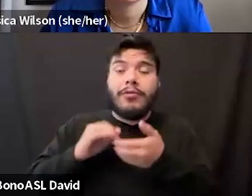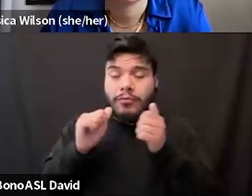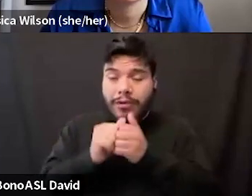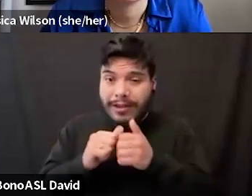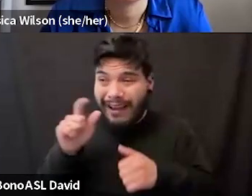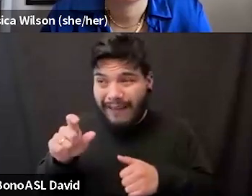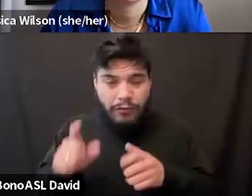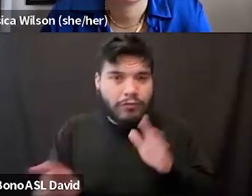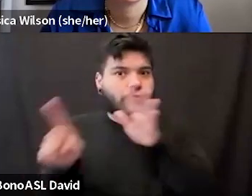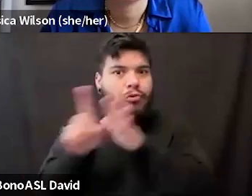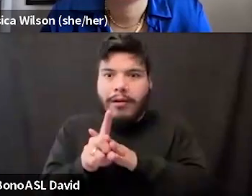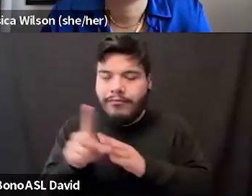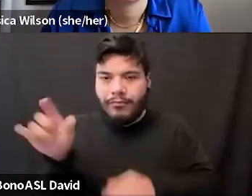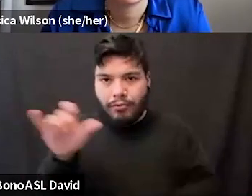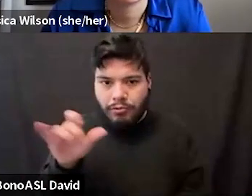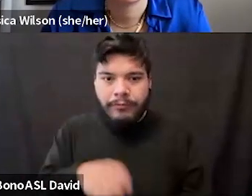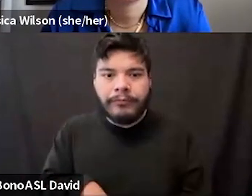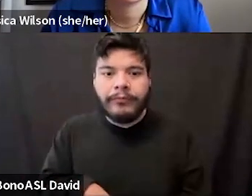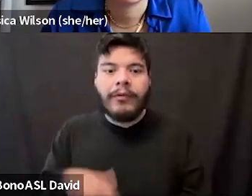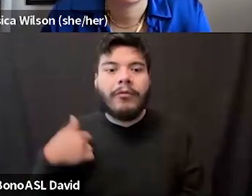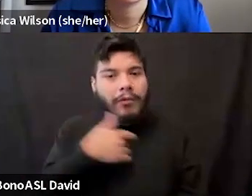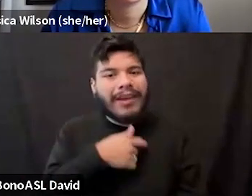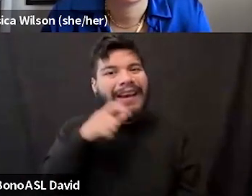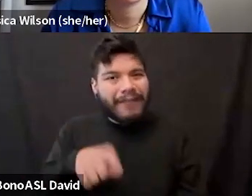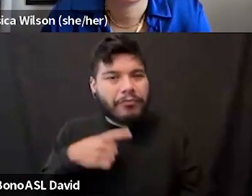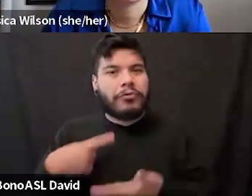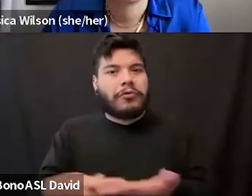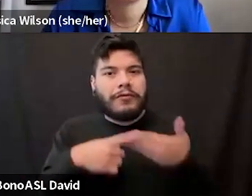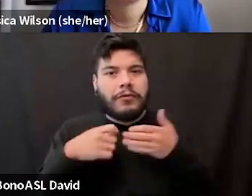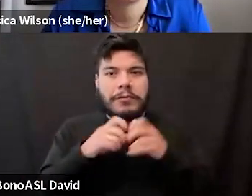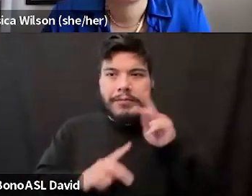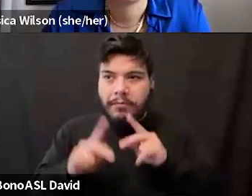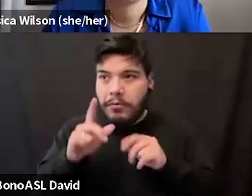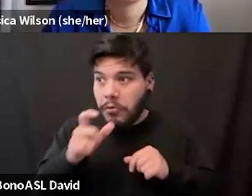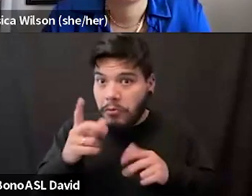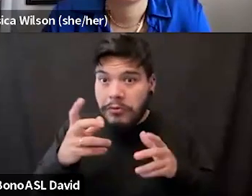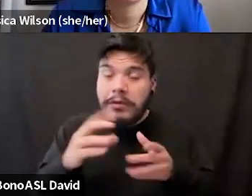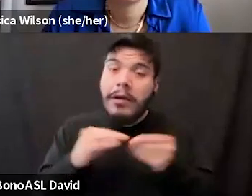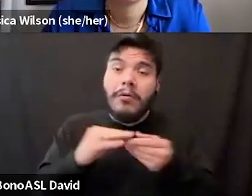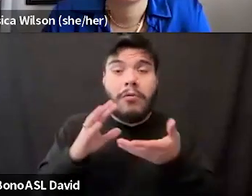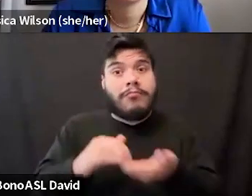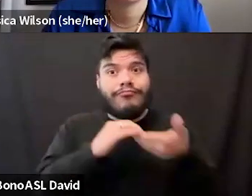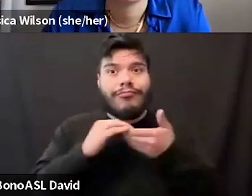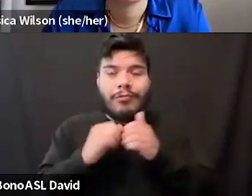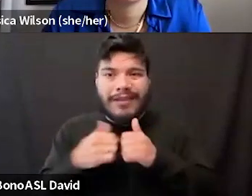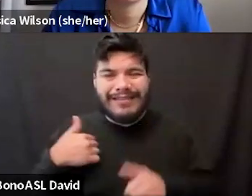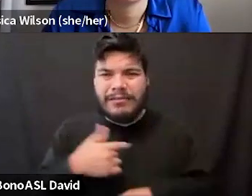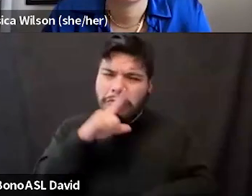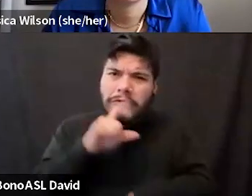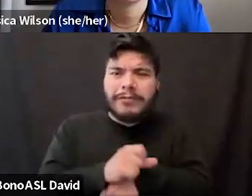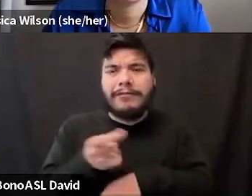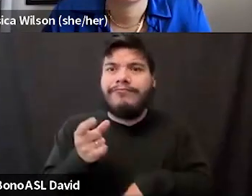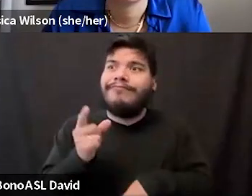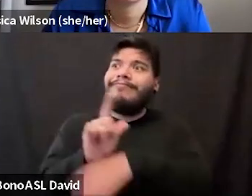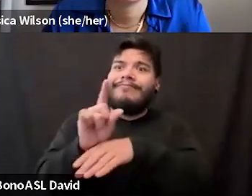voices, but then we also have to, you know, be in conversations with people that say they want to collaborate with us and they really have to show up in these